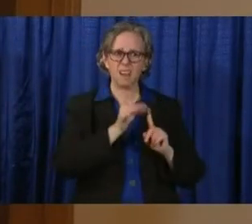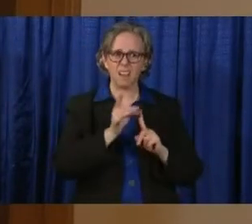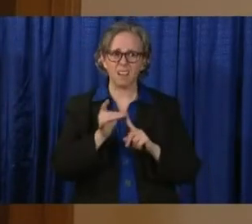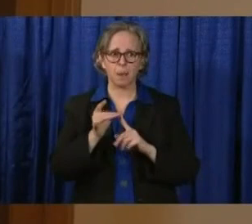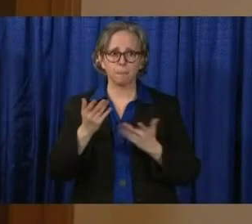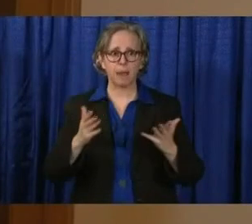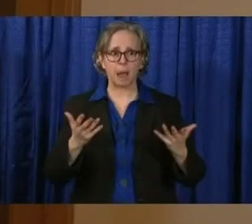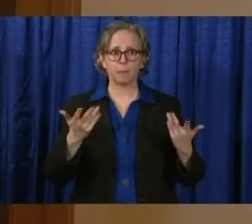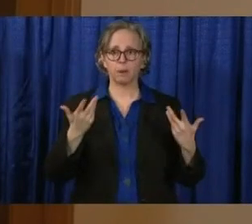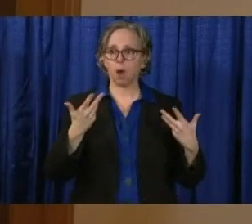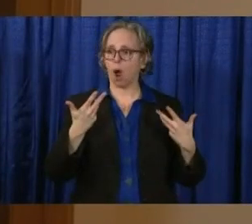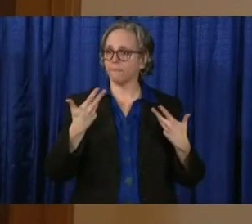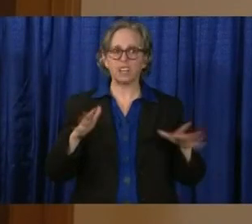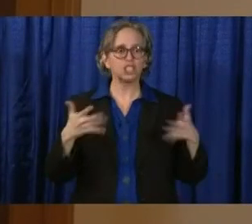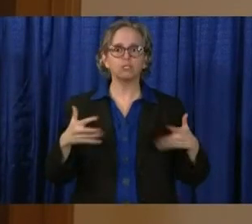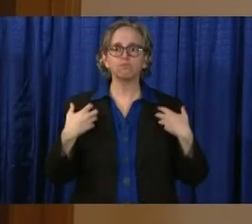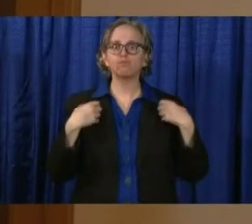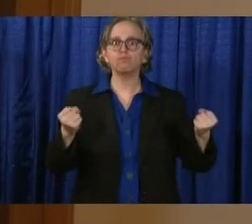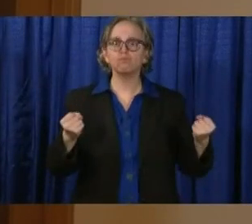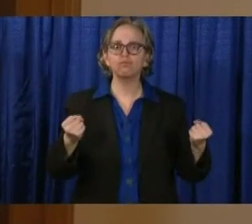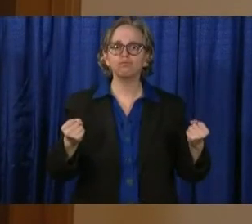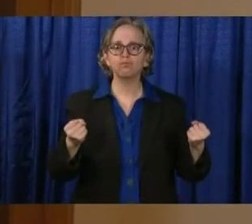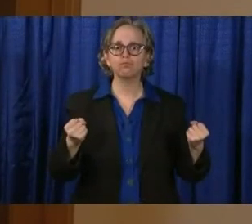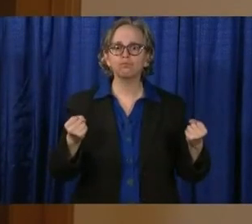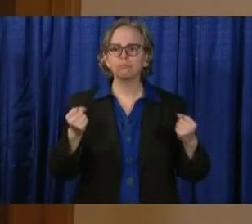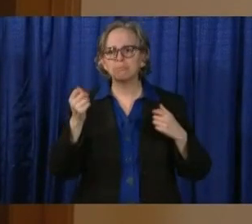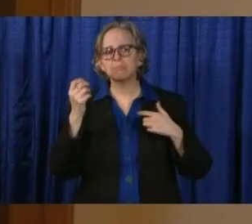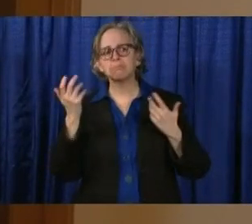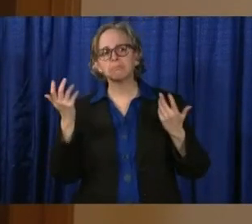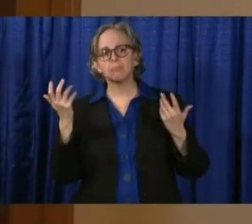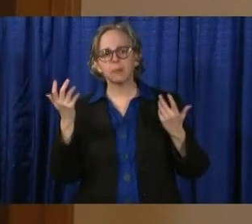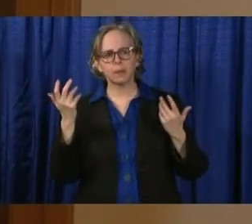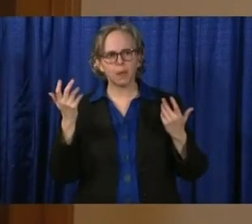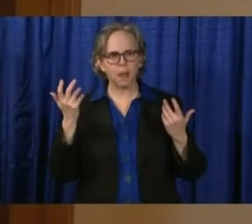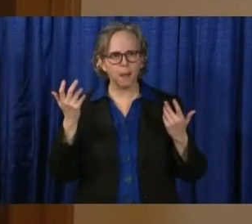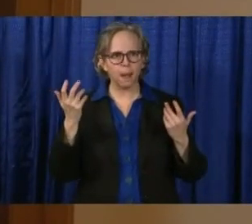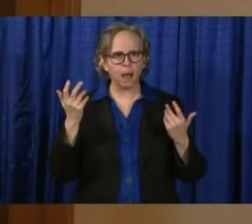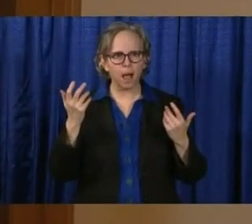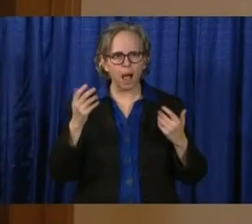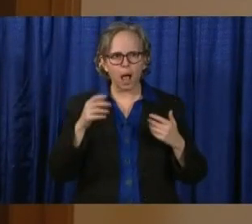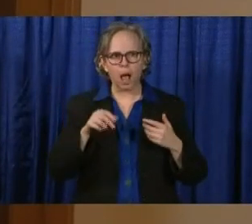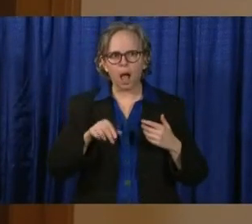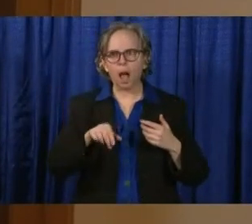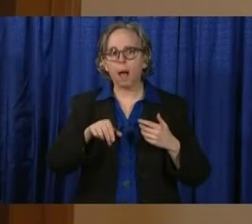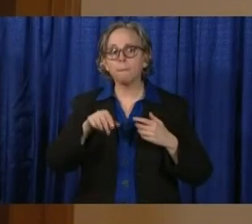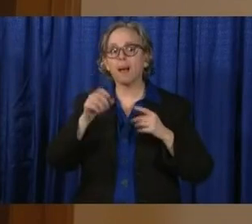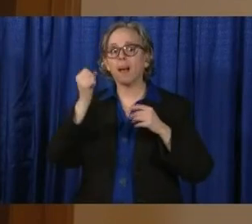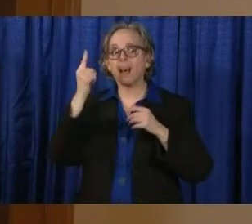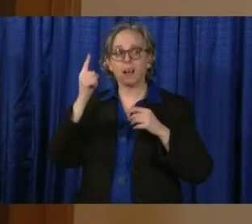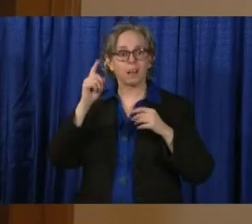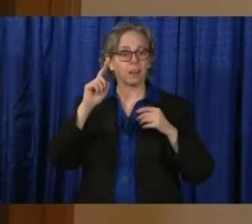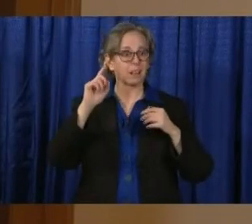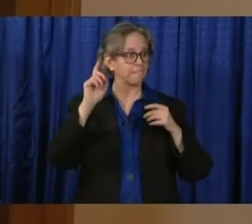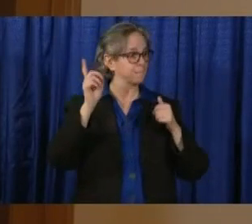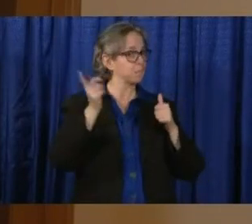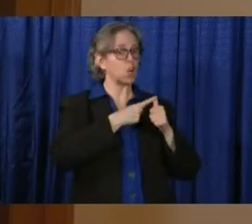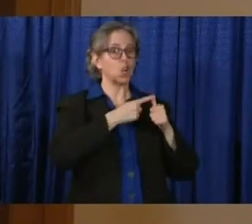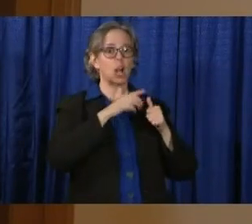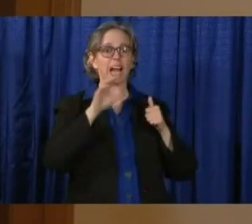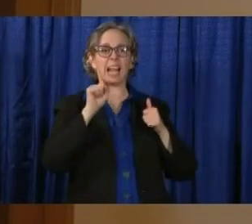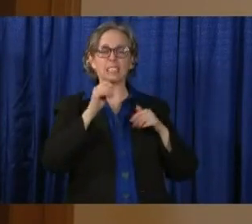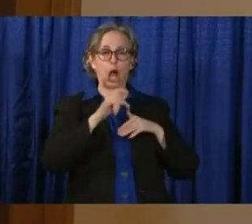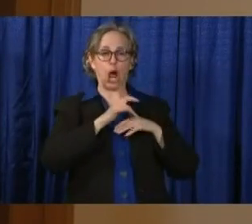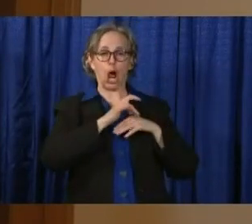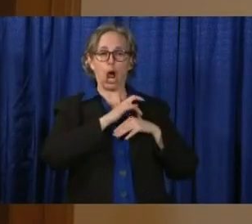this point, that the onset of the first illness for our first case was around early February. So we know